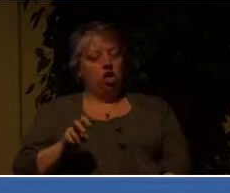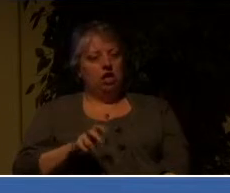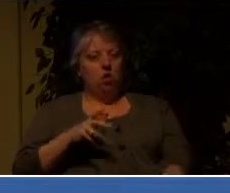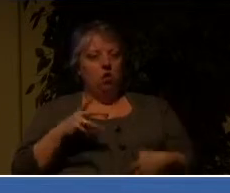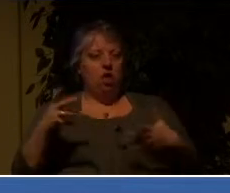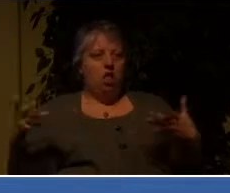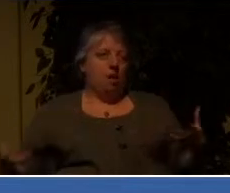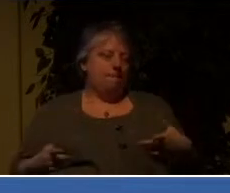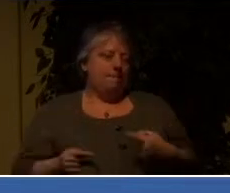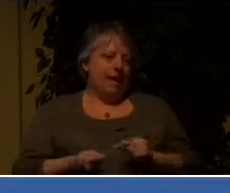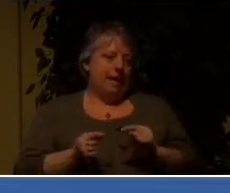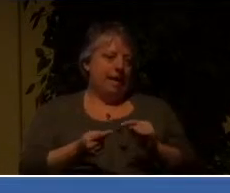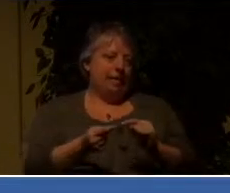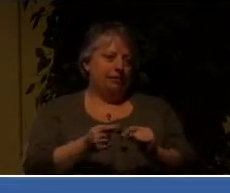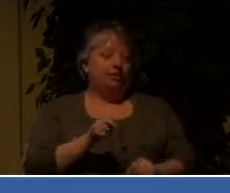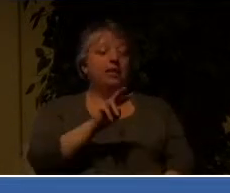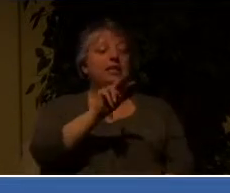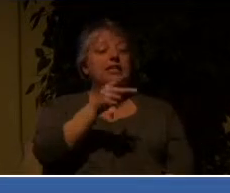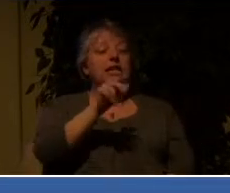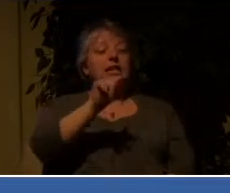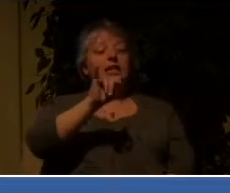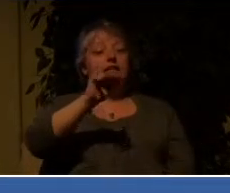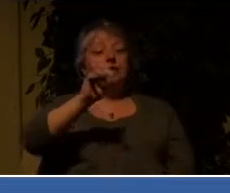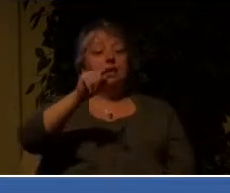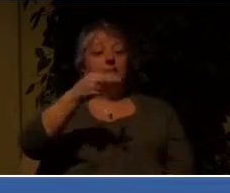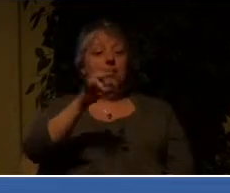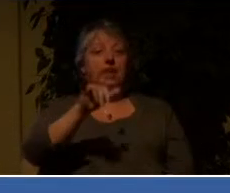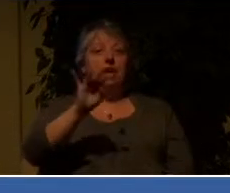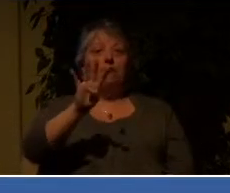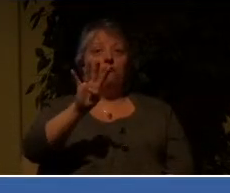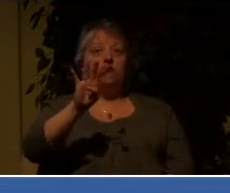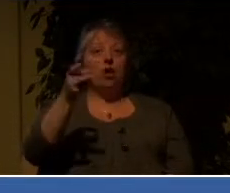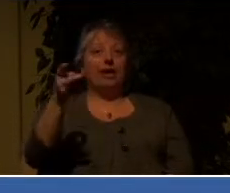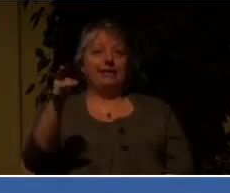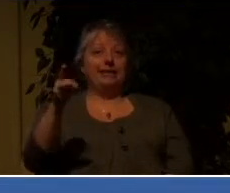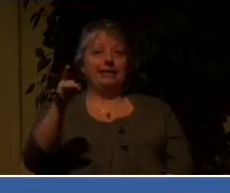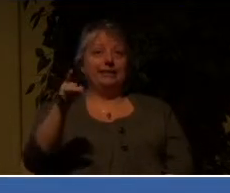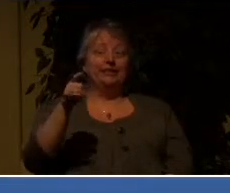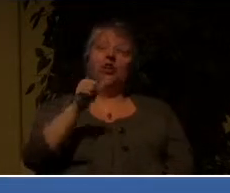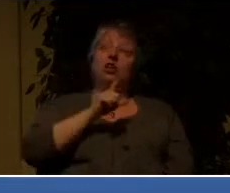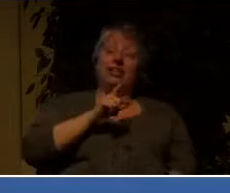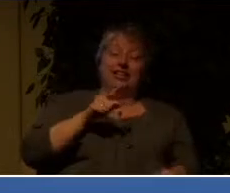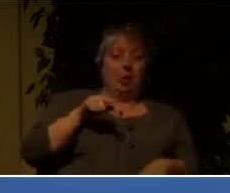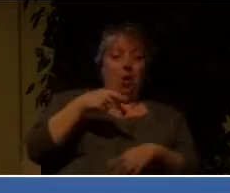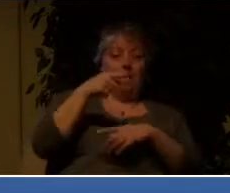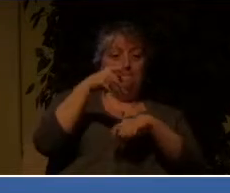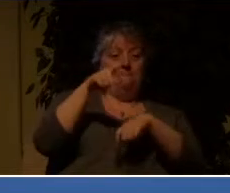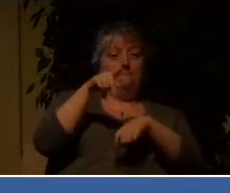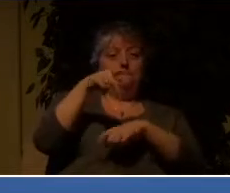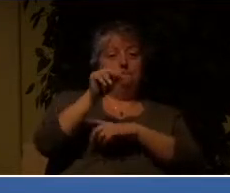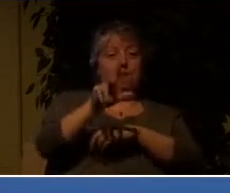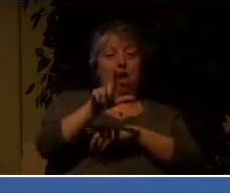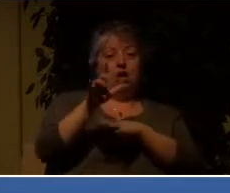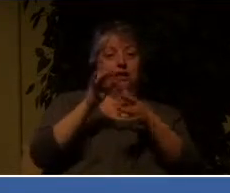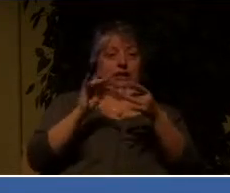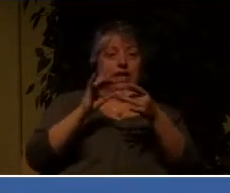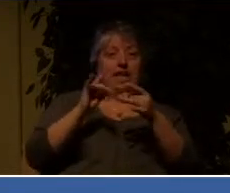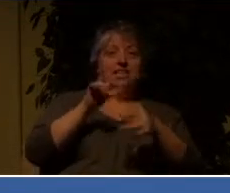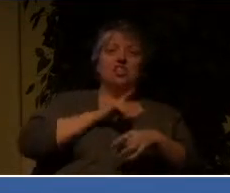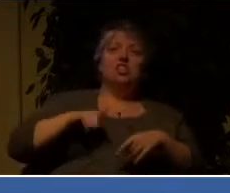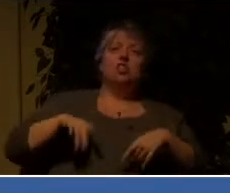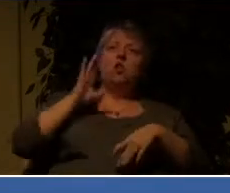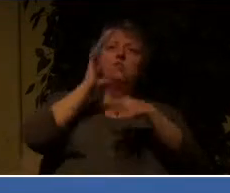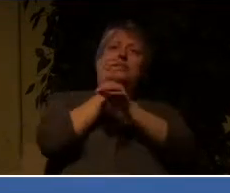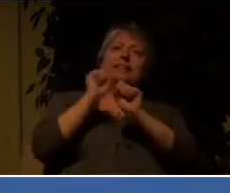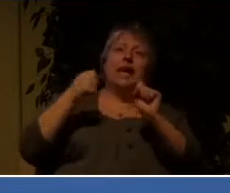4, 18, the Lord will rescue me from every evil attack and bring me safely to his heavenly